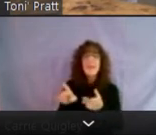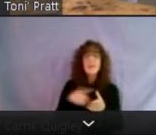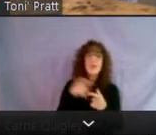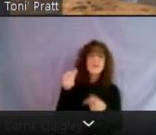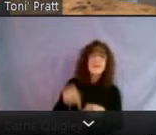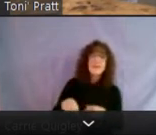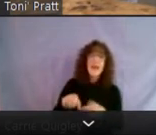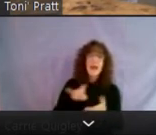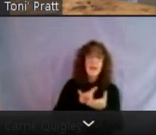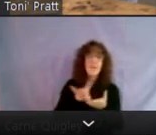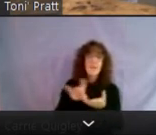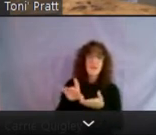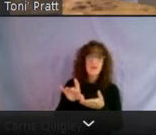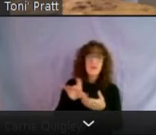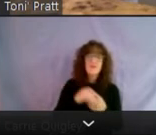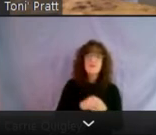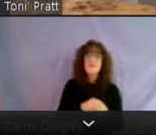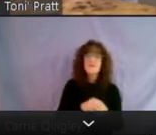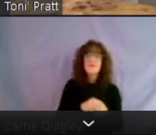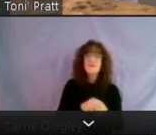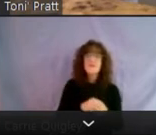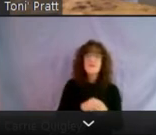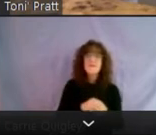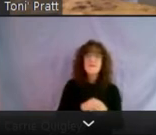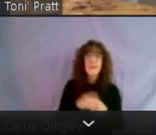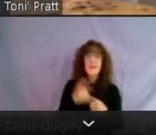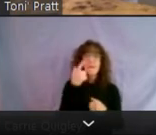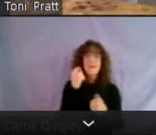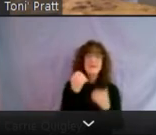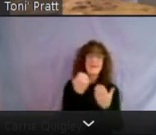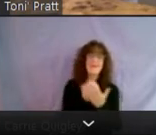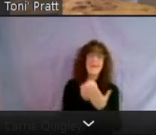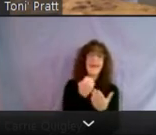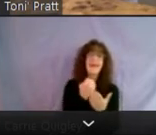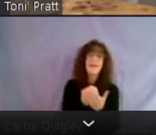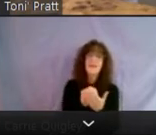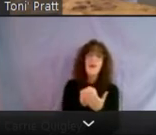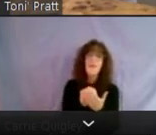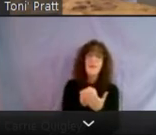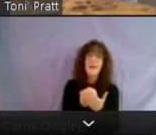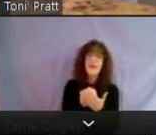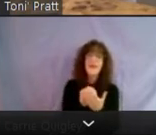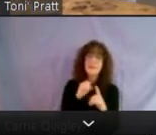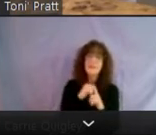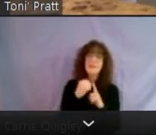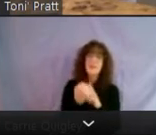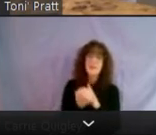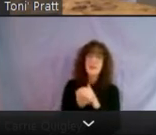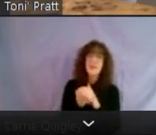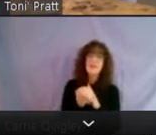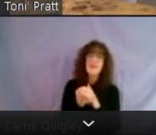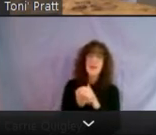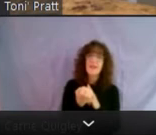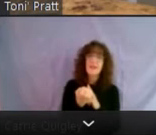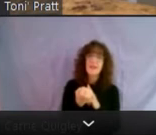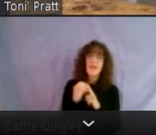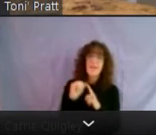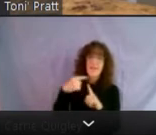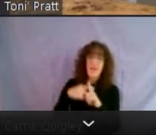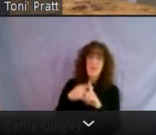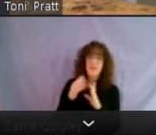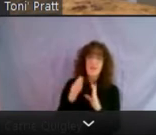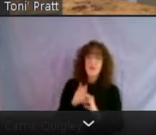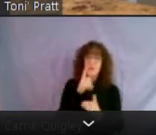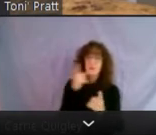eviction, um, based merely on the economic, um, circumstances of the, the renter who's